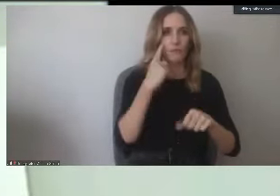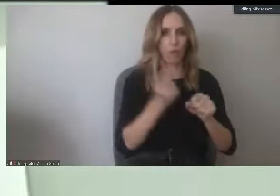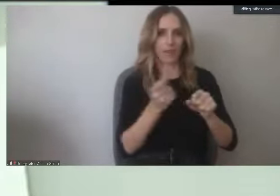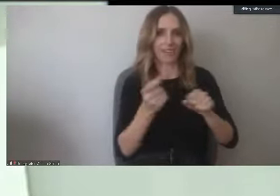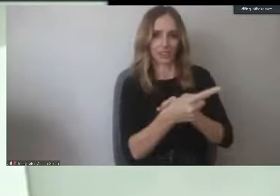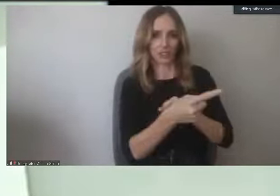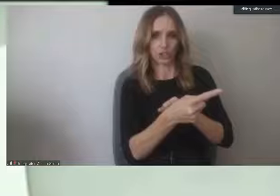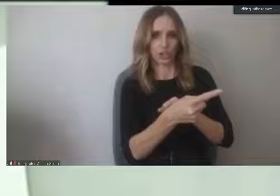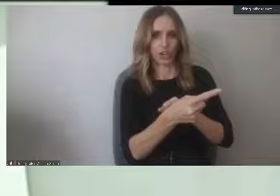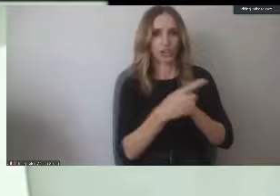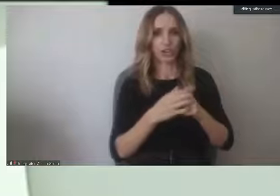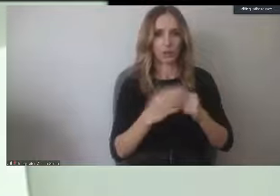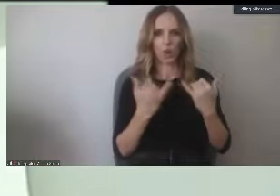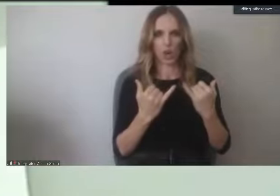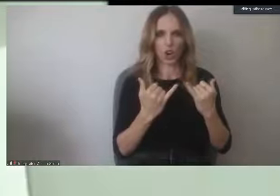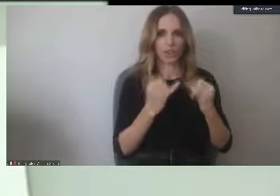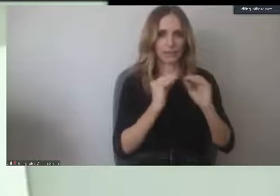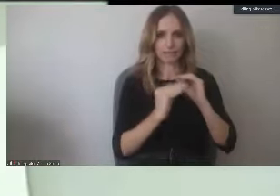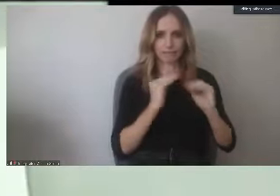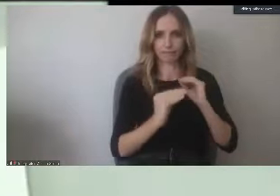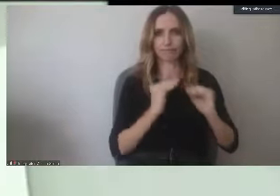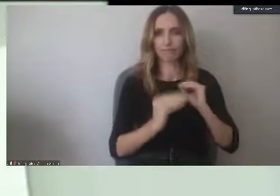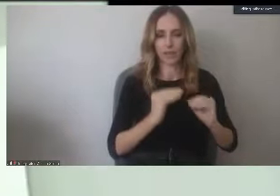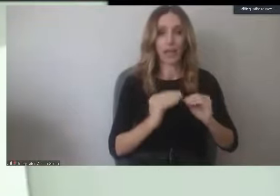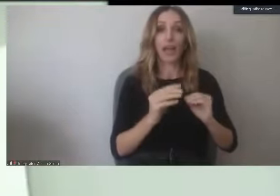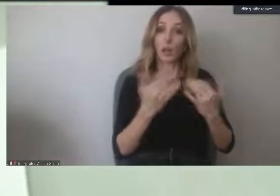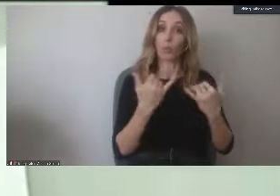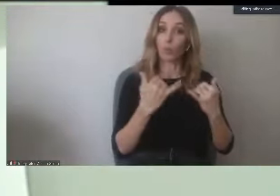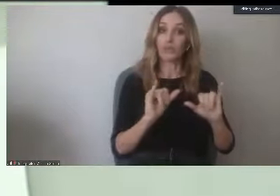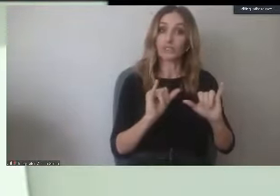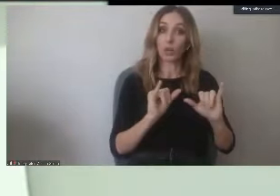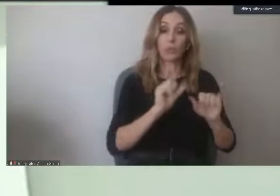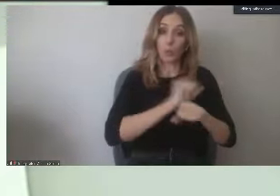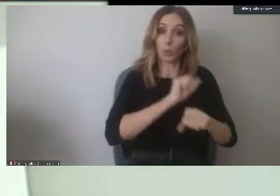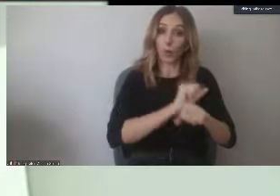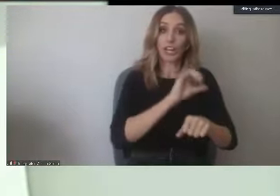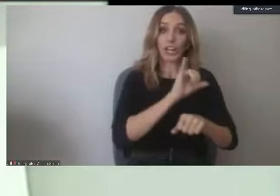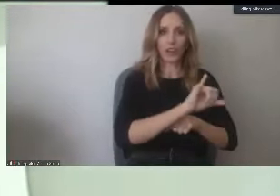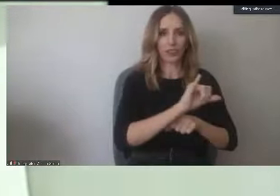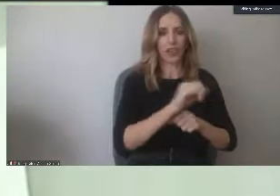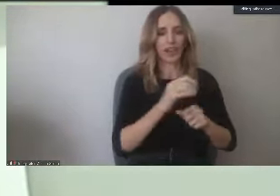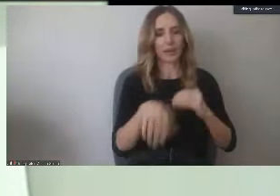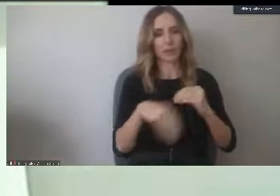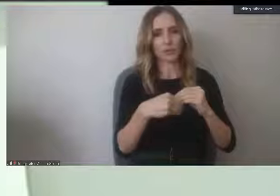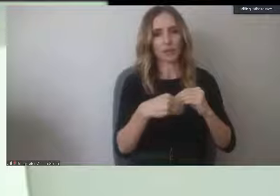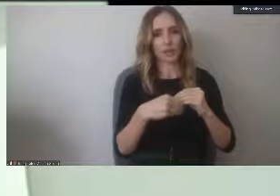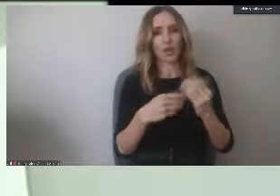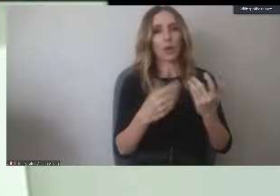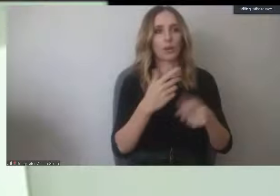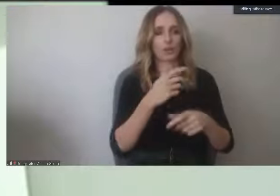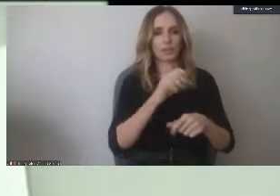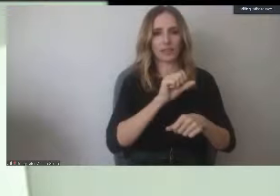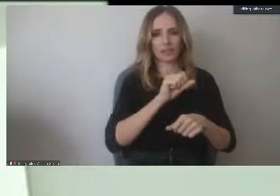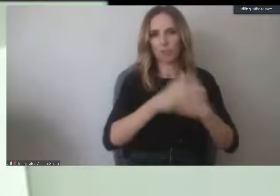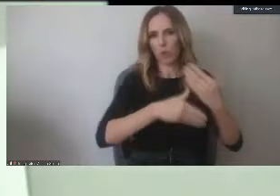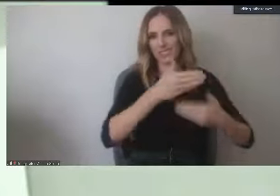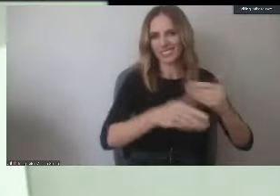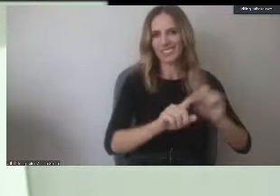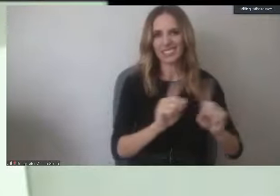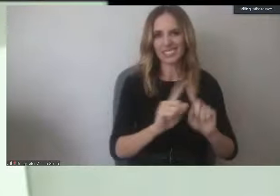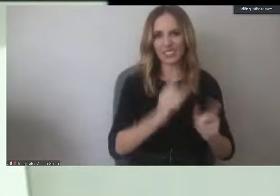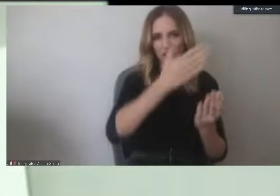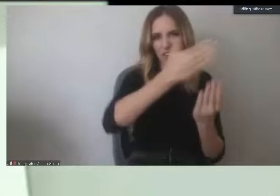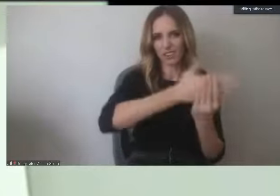the 2021 school year. And we actually have been processing, I'm going to get a little financial aid techie here. We've been processing ICERs and processing